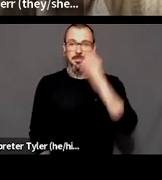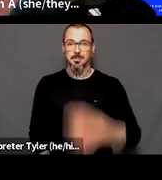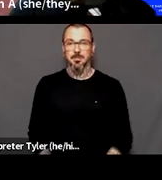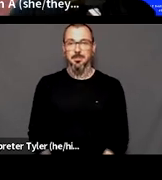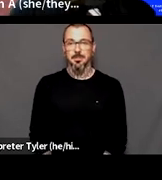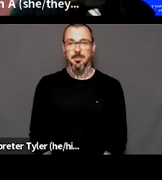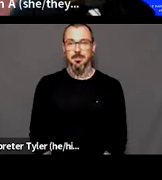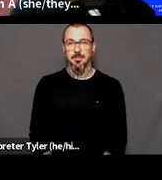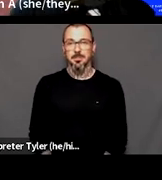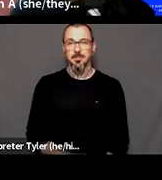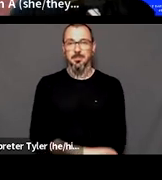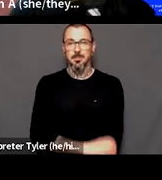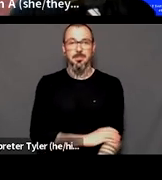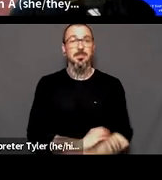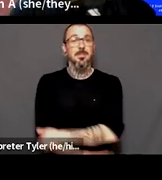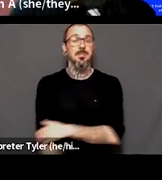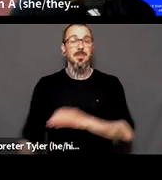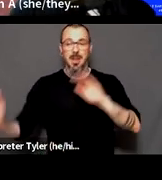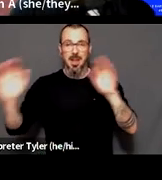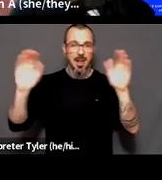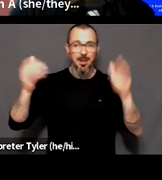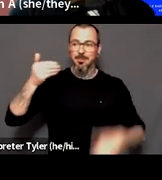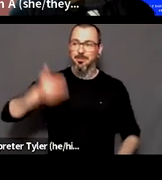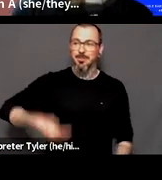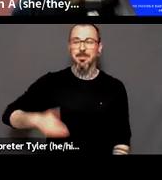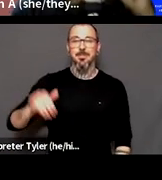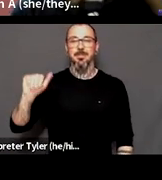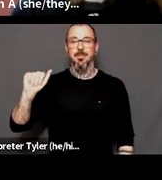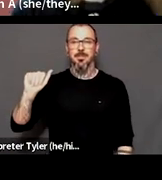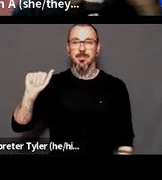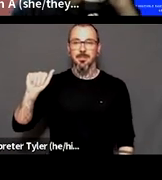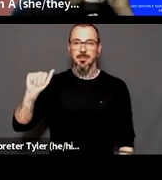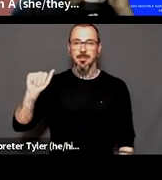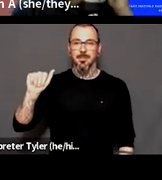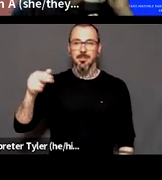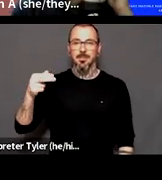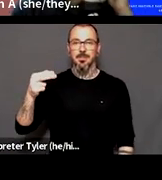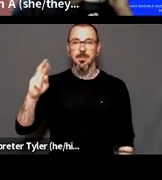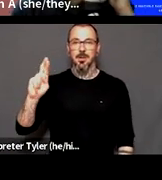Um, hi everyone. My name is RT. Can you please let me know if you can hear me?